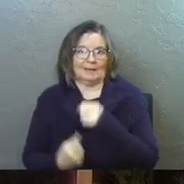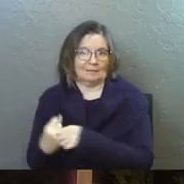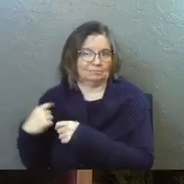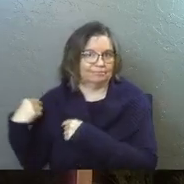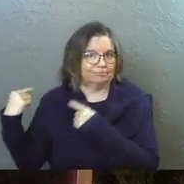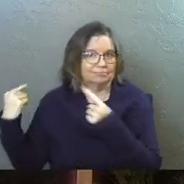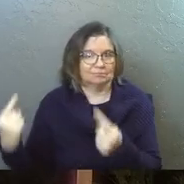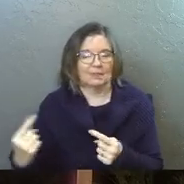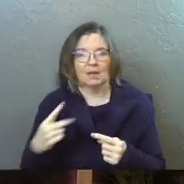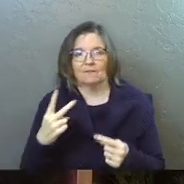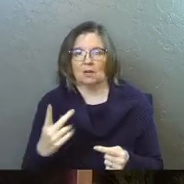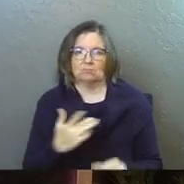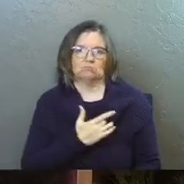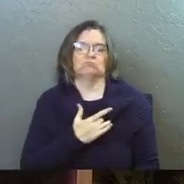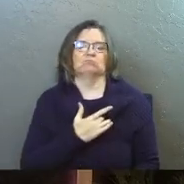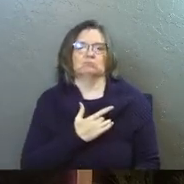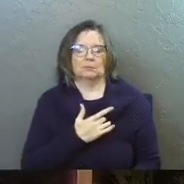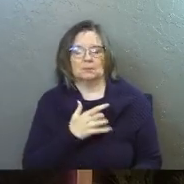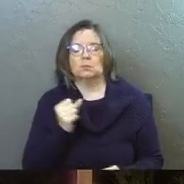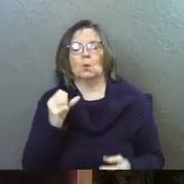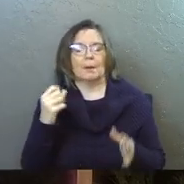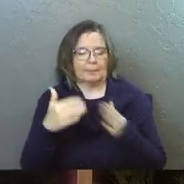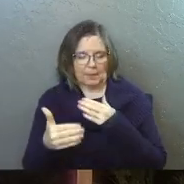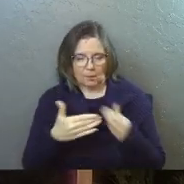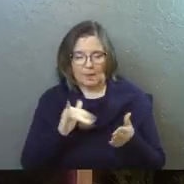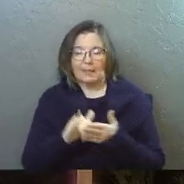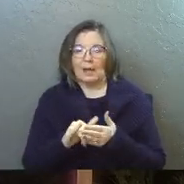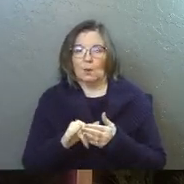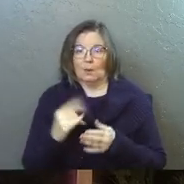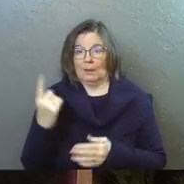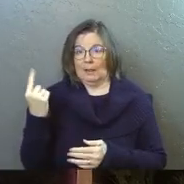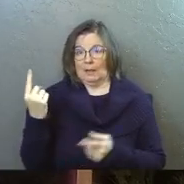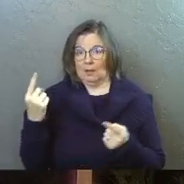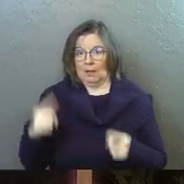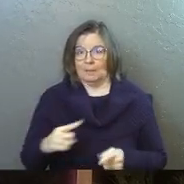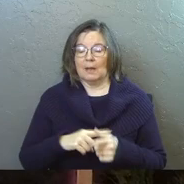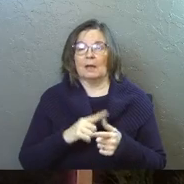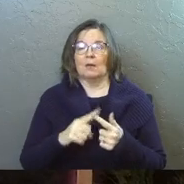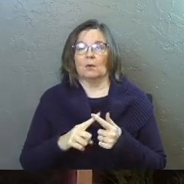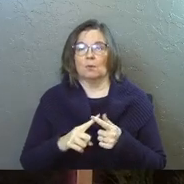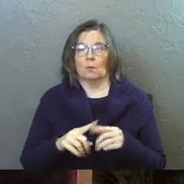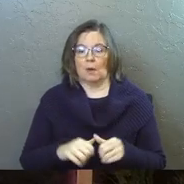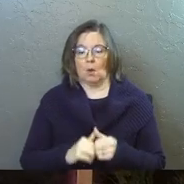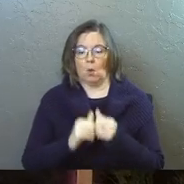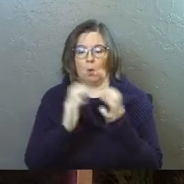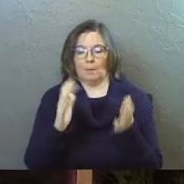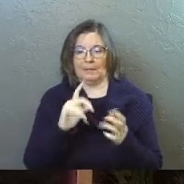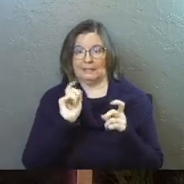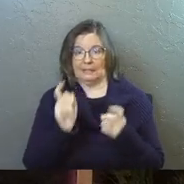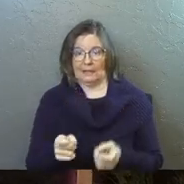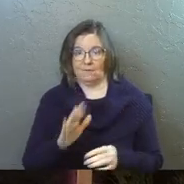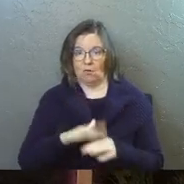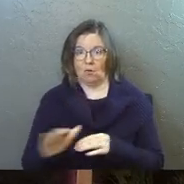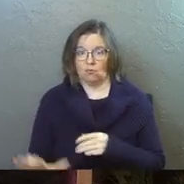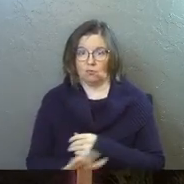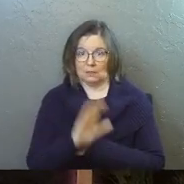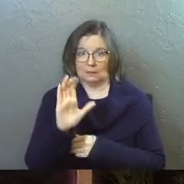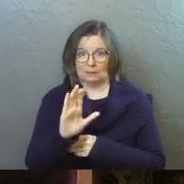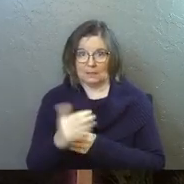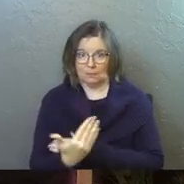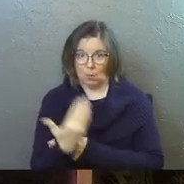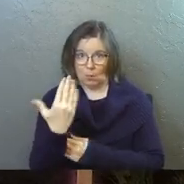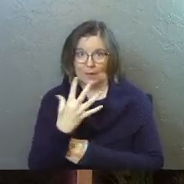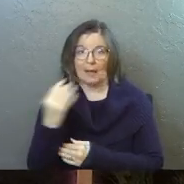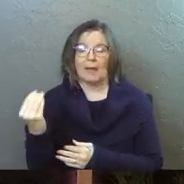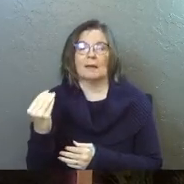and, and, uh, very, very touching. So, um, anyway, that was over a year ago. And then I went to unwrap his gift on, uh, Christmas